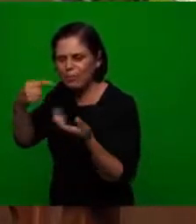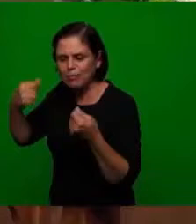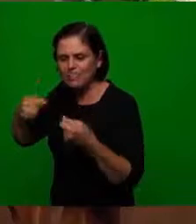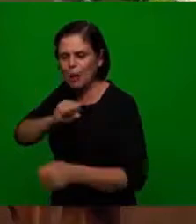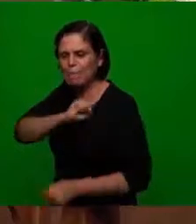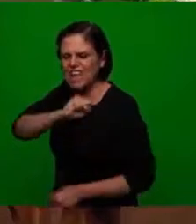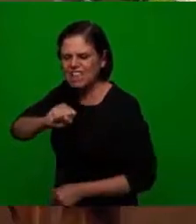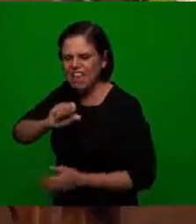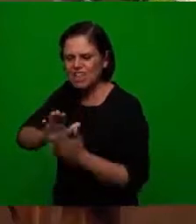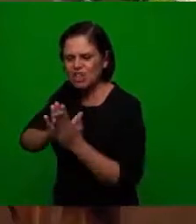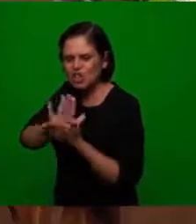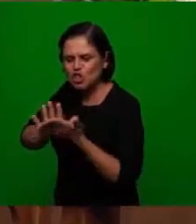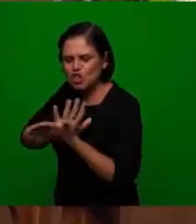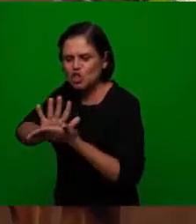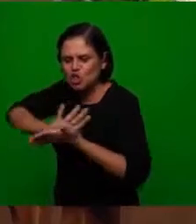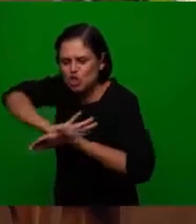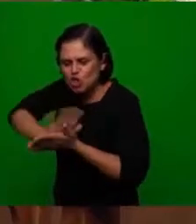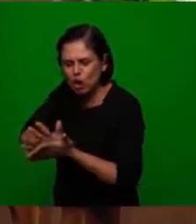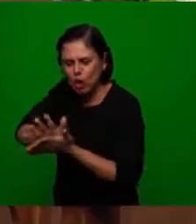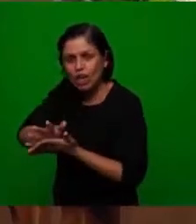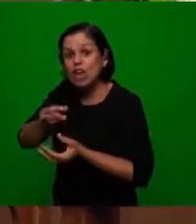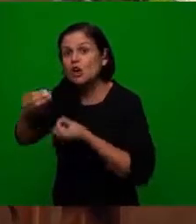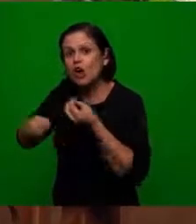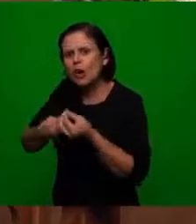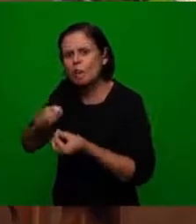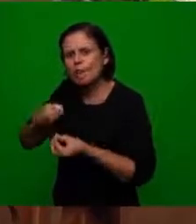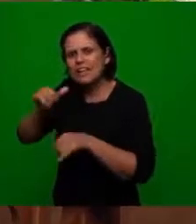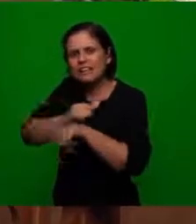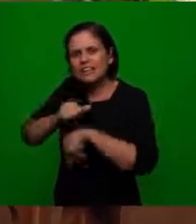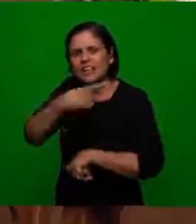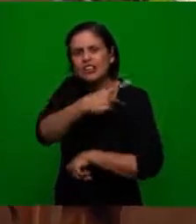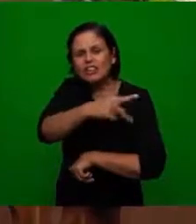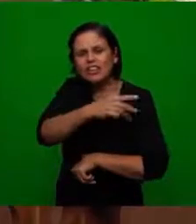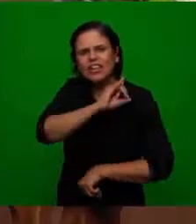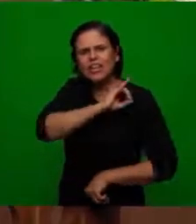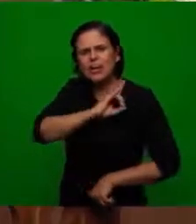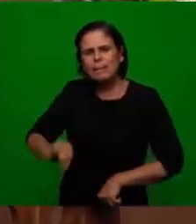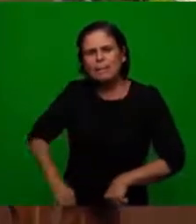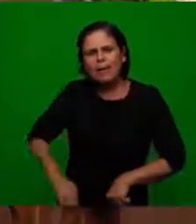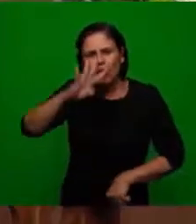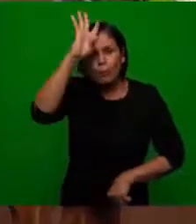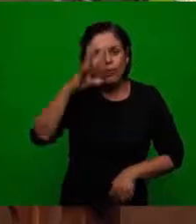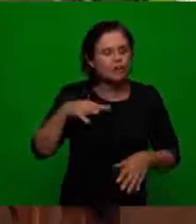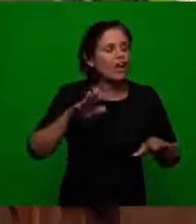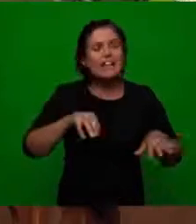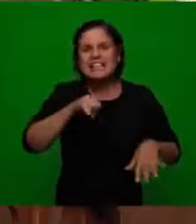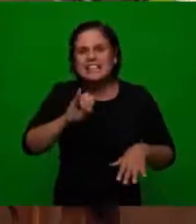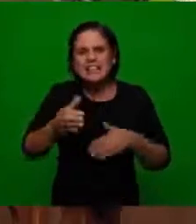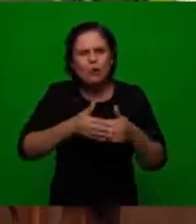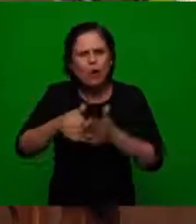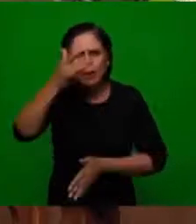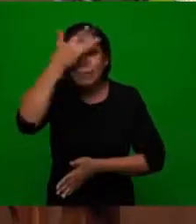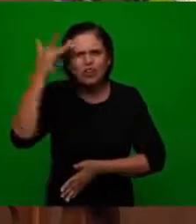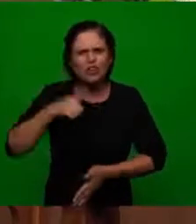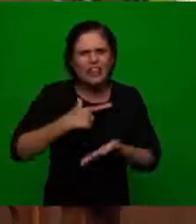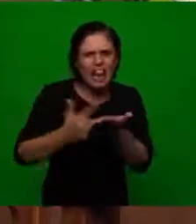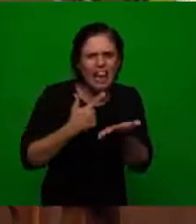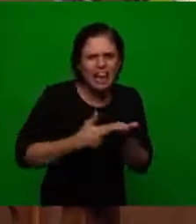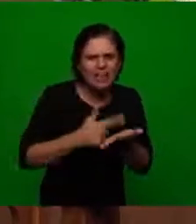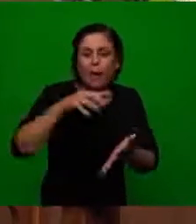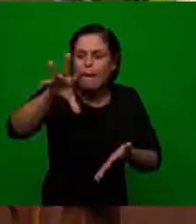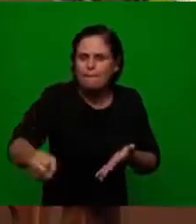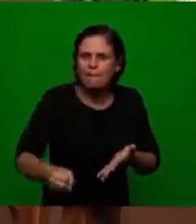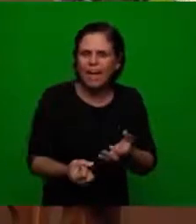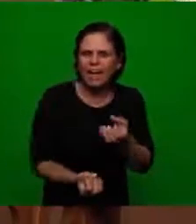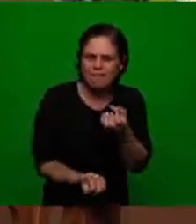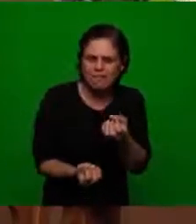the word had to be destroyed and so what they did they would burn everything everybody that had a book or a